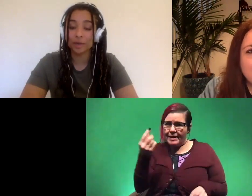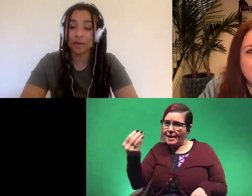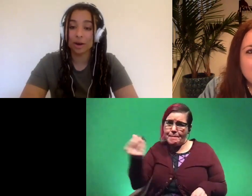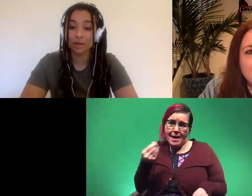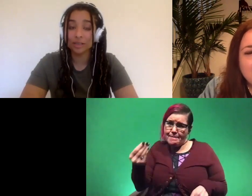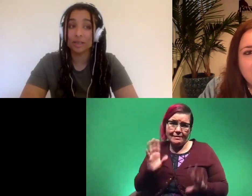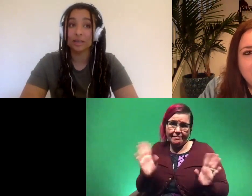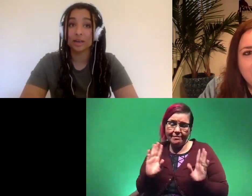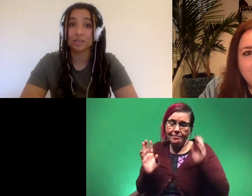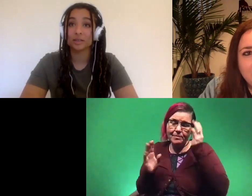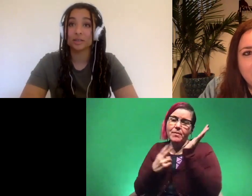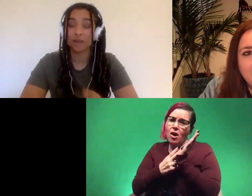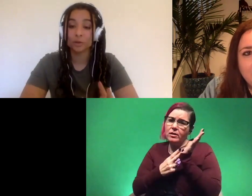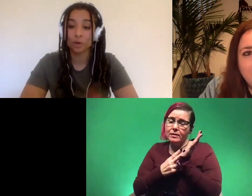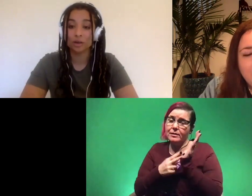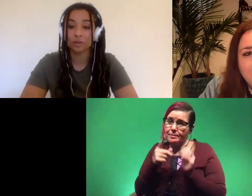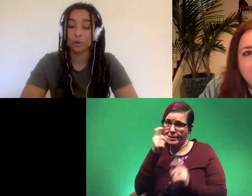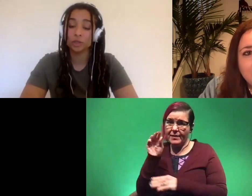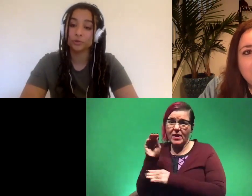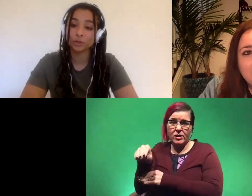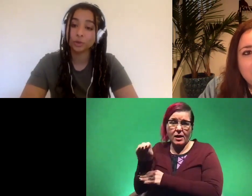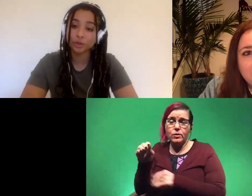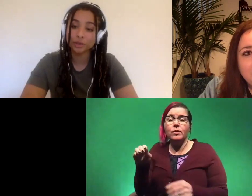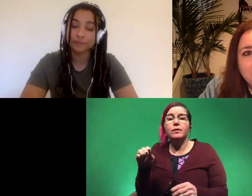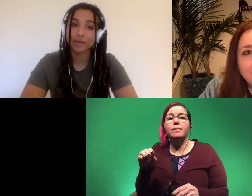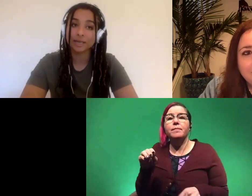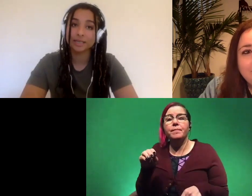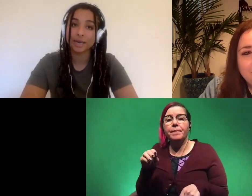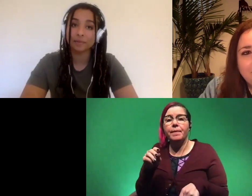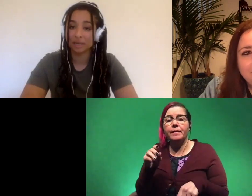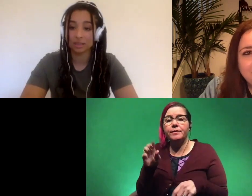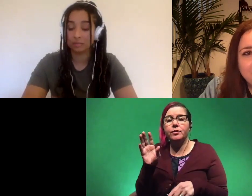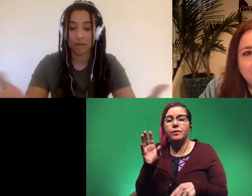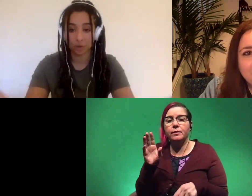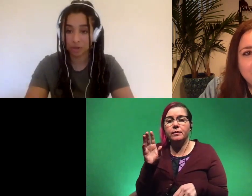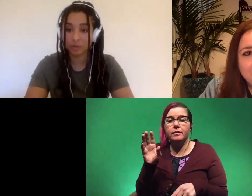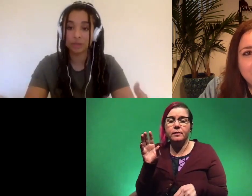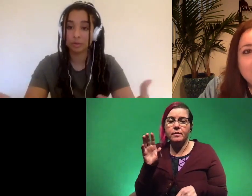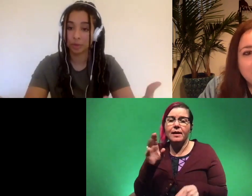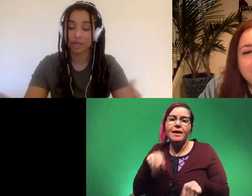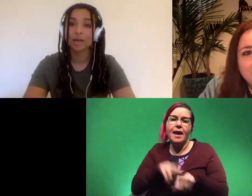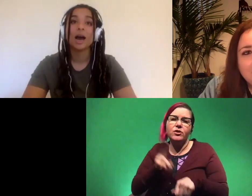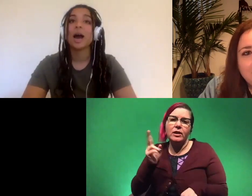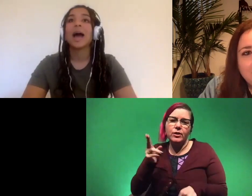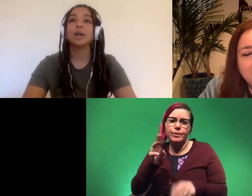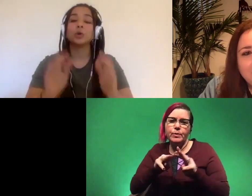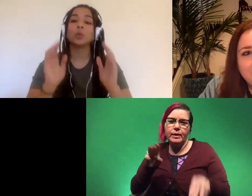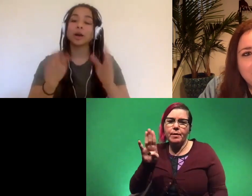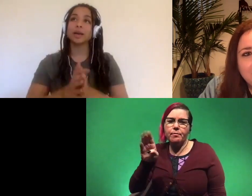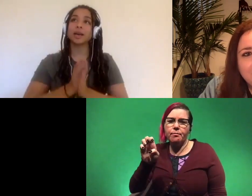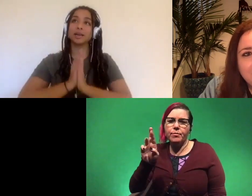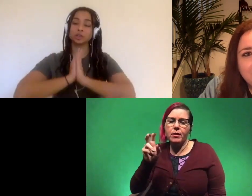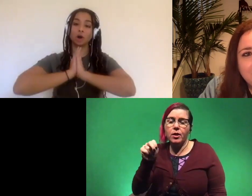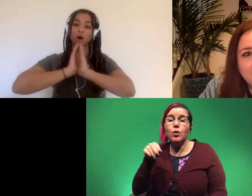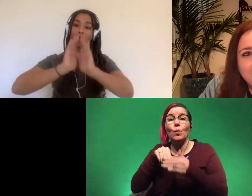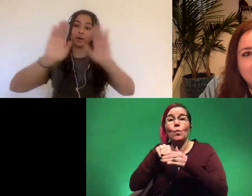but honestly because of the dinosaur hall so museum for naturekund it's um basically natural history museum in berlin and you walk